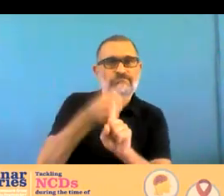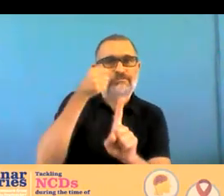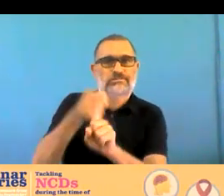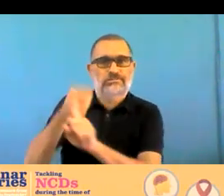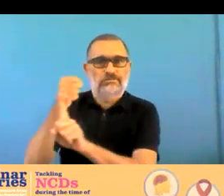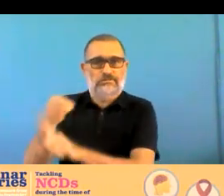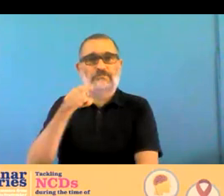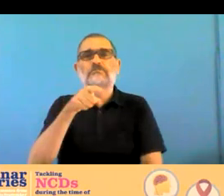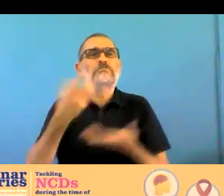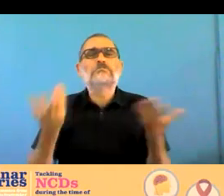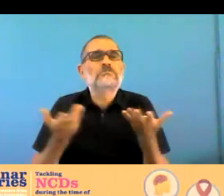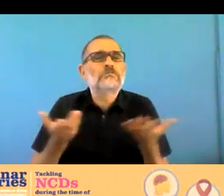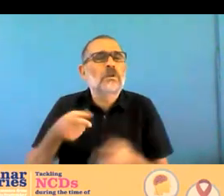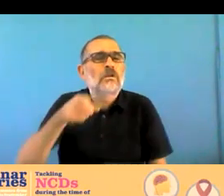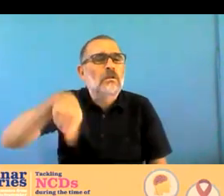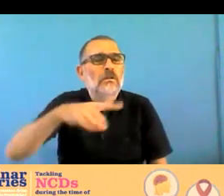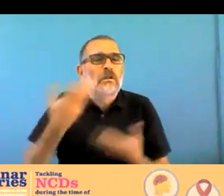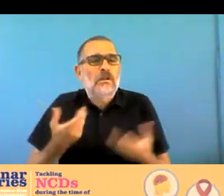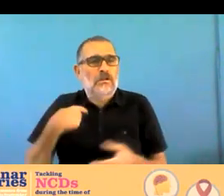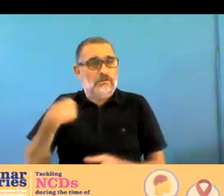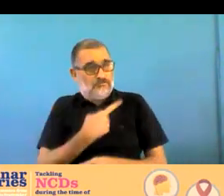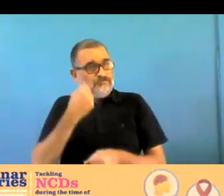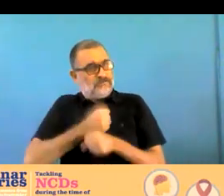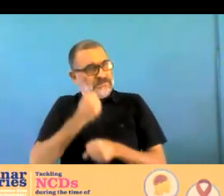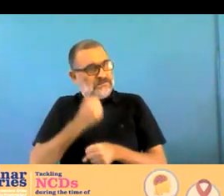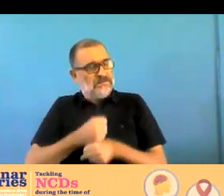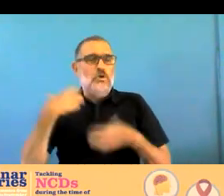whether we're talking about the who or paho